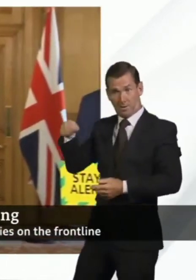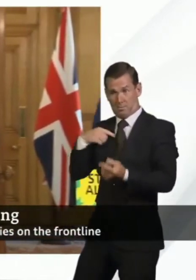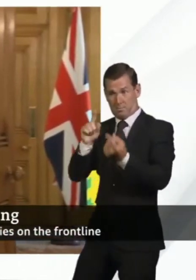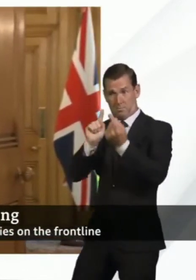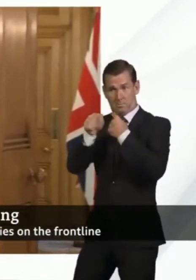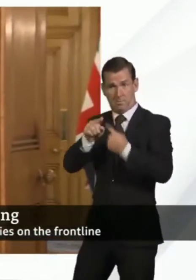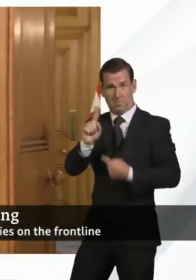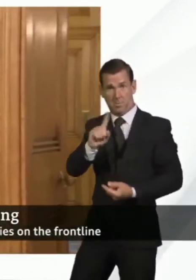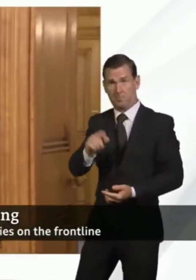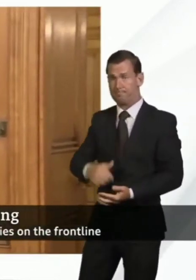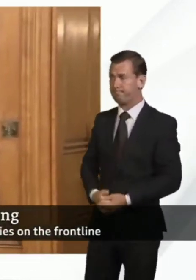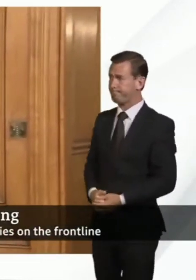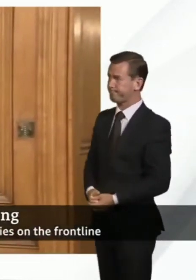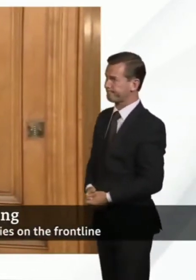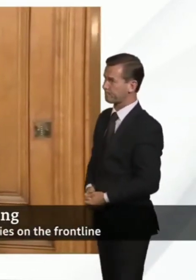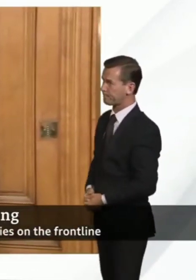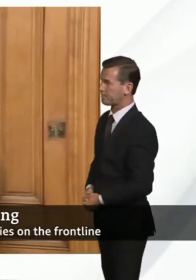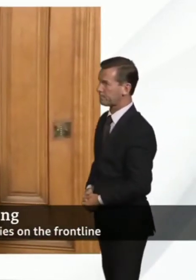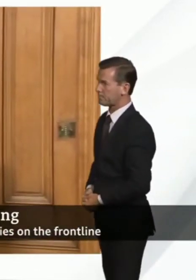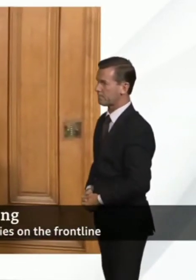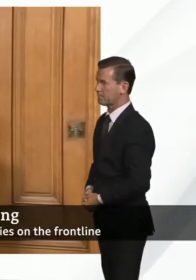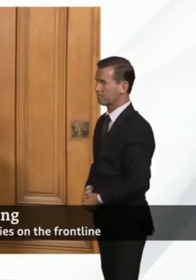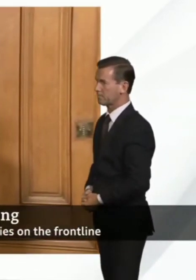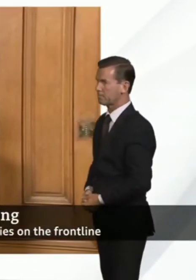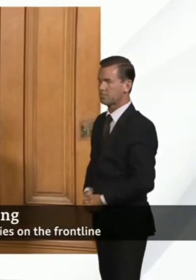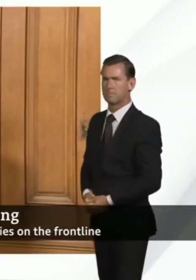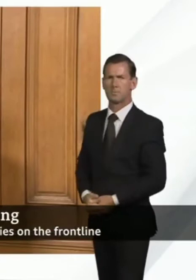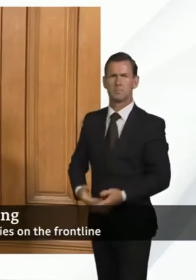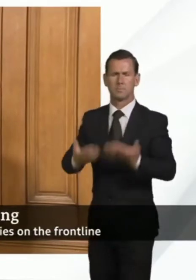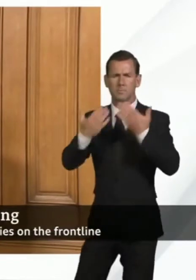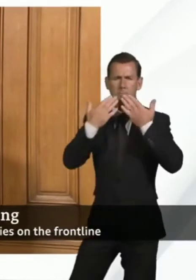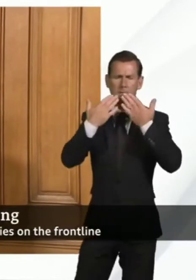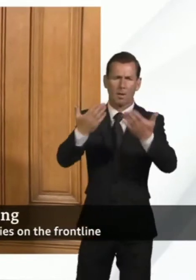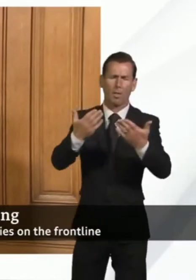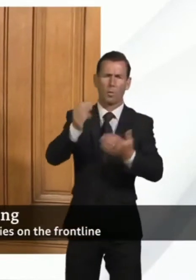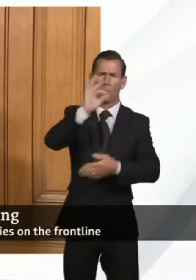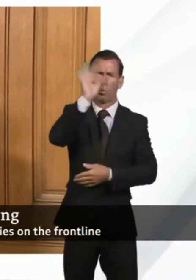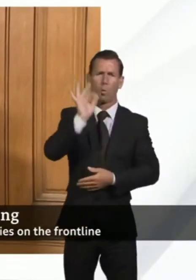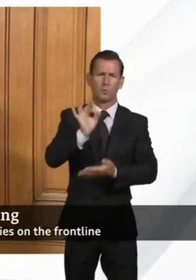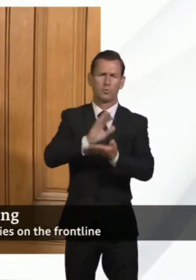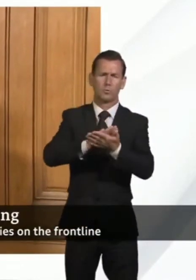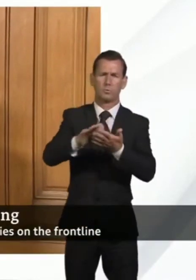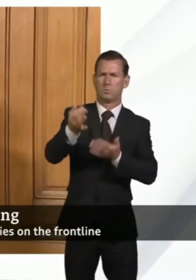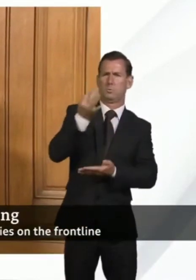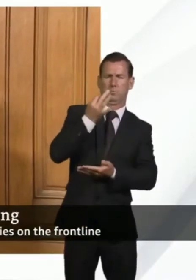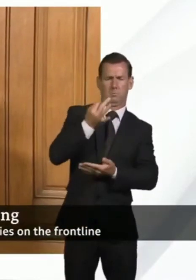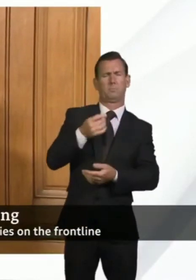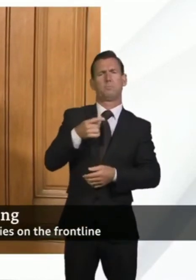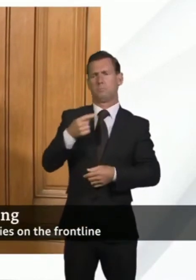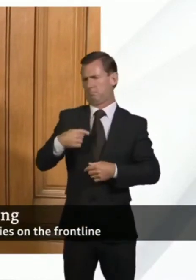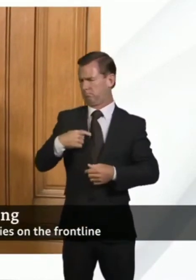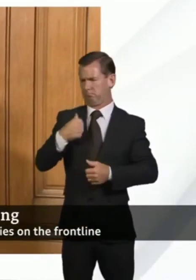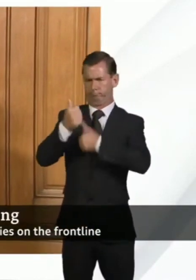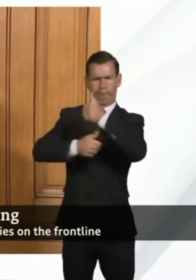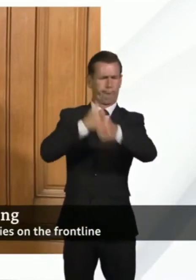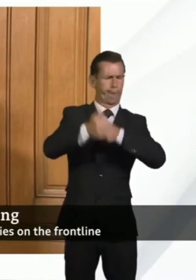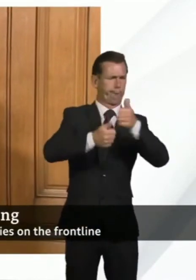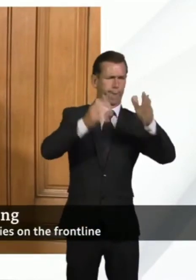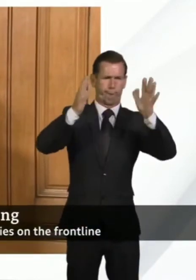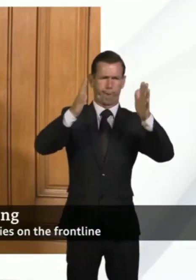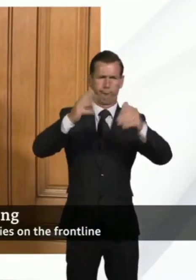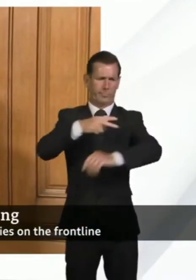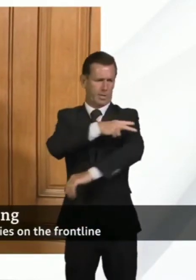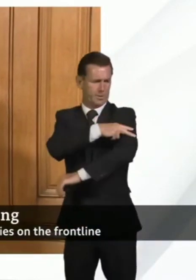too, would like to pay tribute to all my colleagues in the NHS who've worked so magnificently over the last few months to deal with the surge